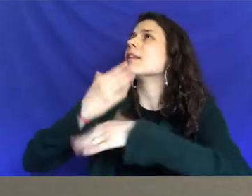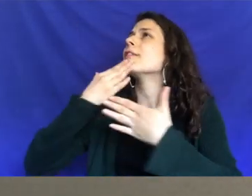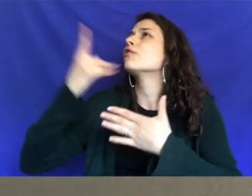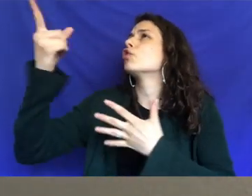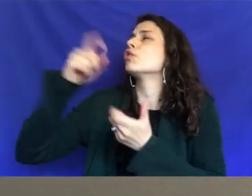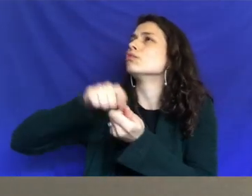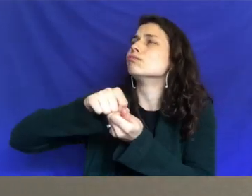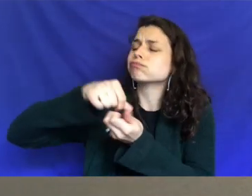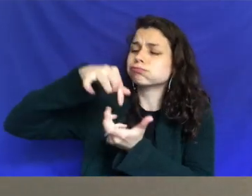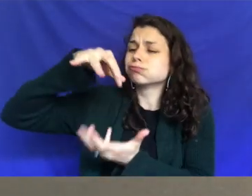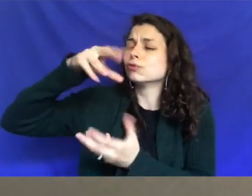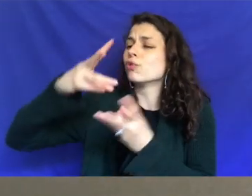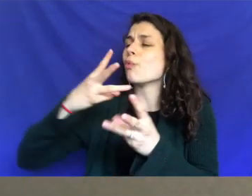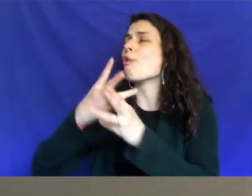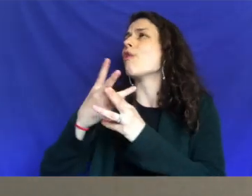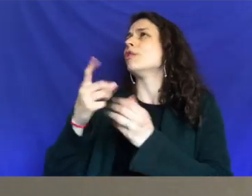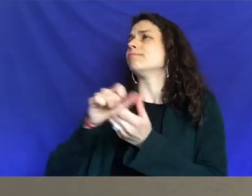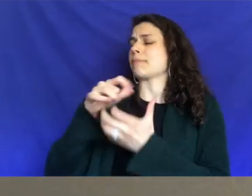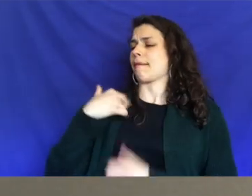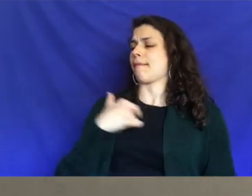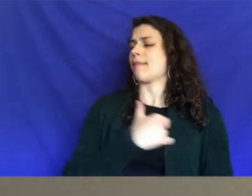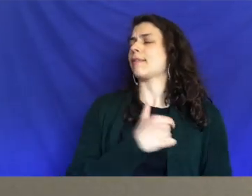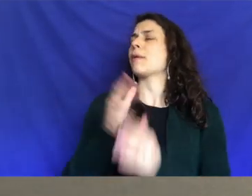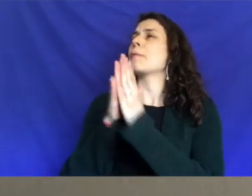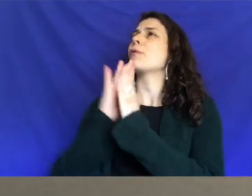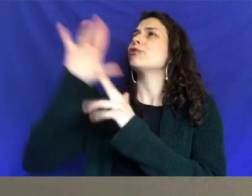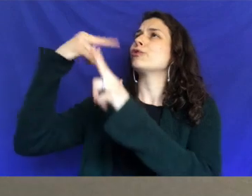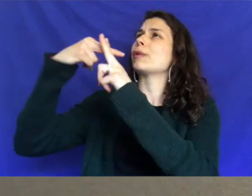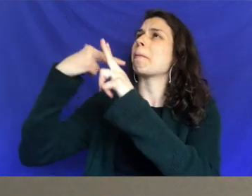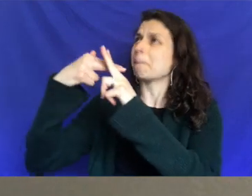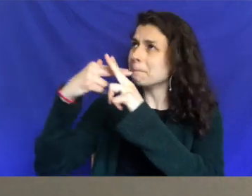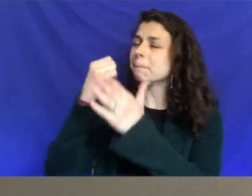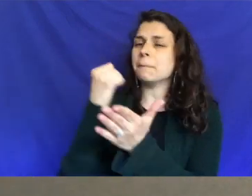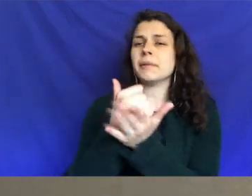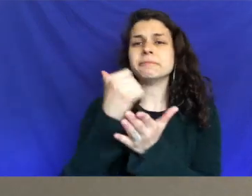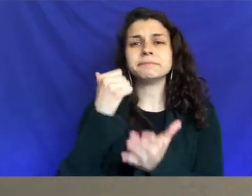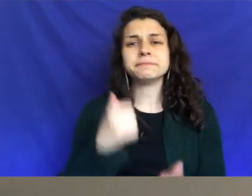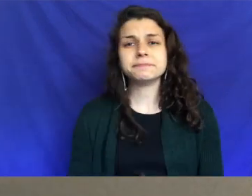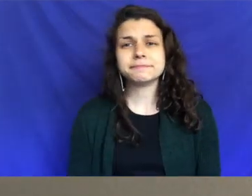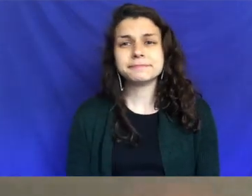what you created and for, um, making us God. And I pray all these things. Amen.